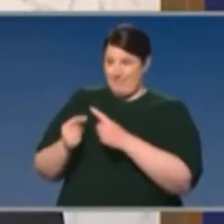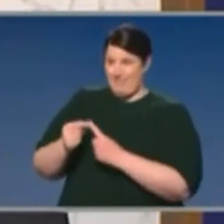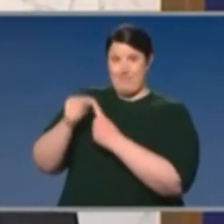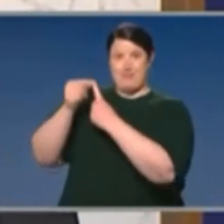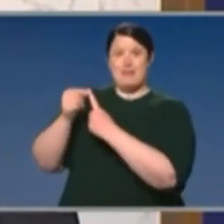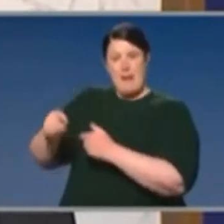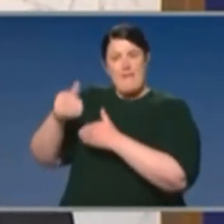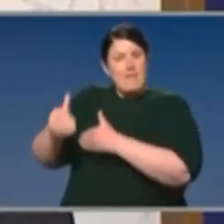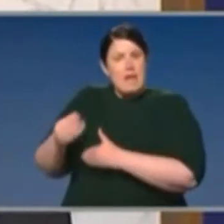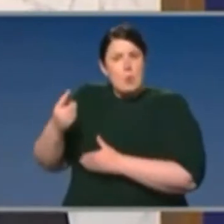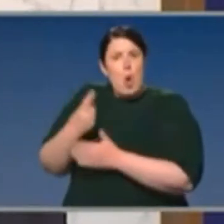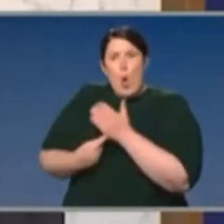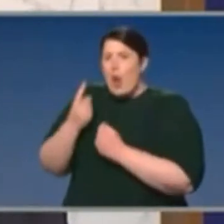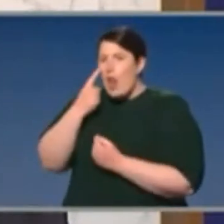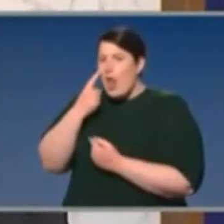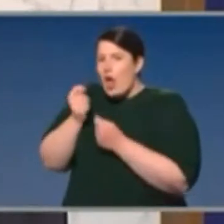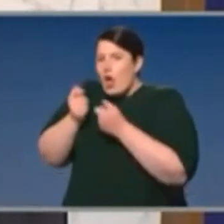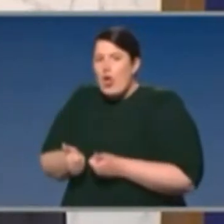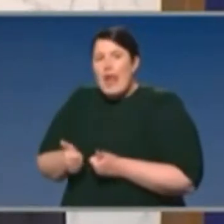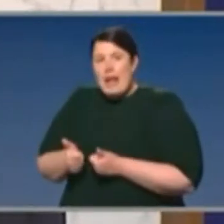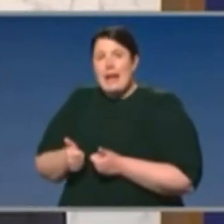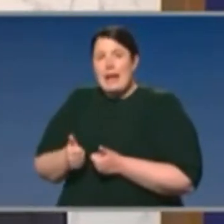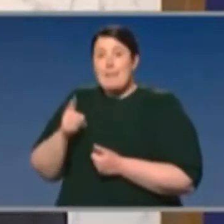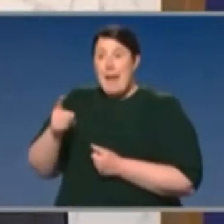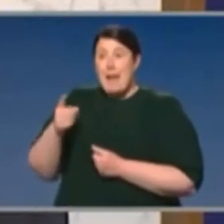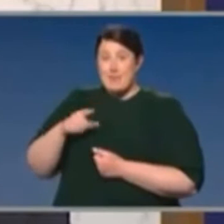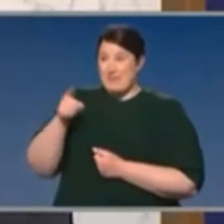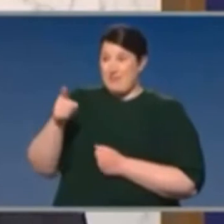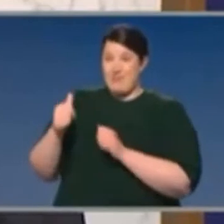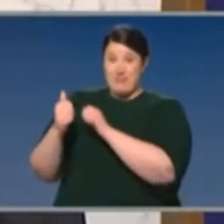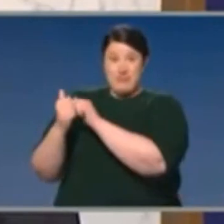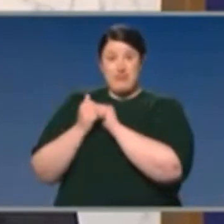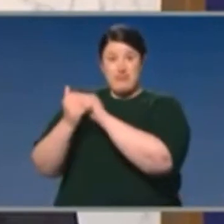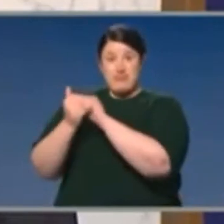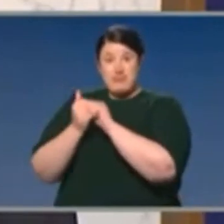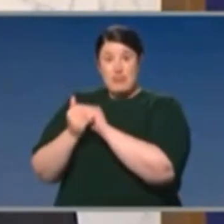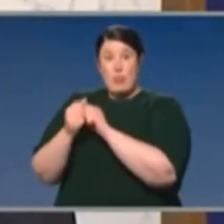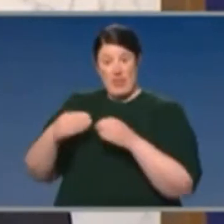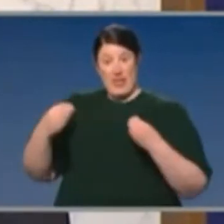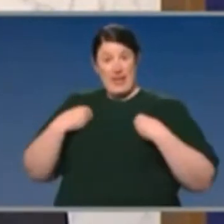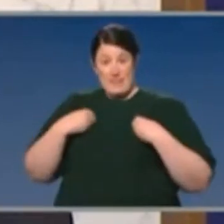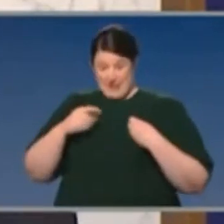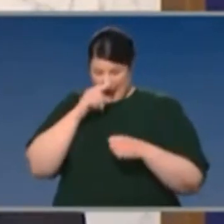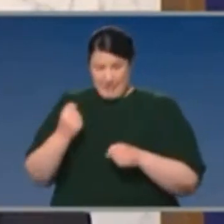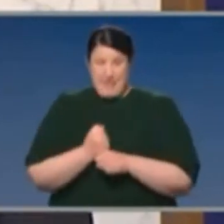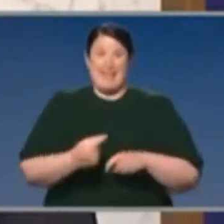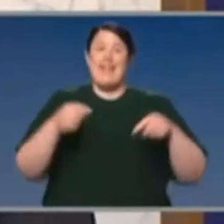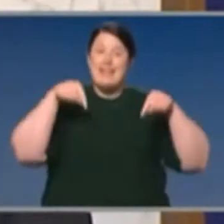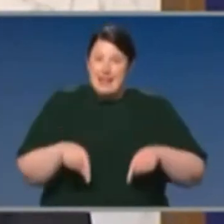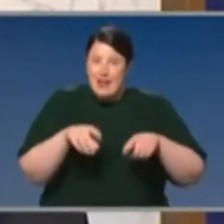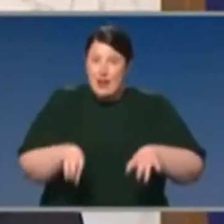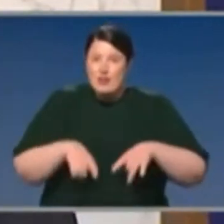It's earlier, it's in its pathway. But again, because of this unique partnership with CSL, we're able to get this produced